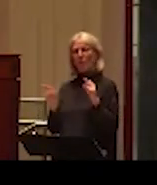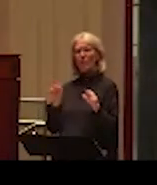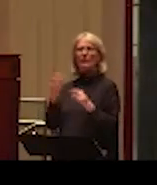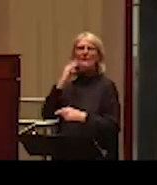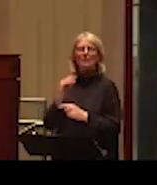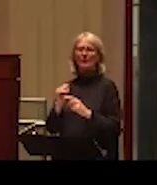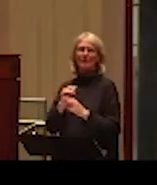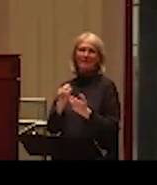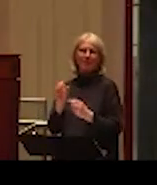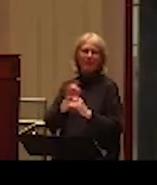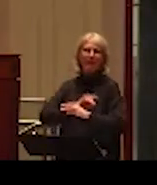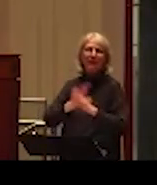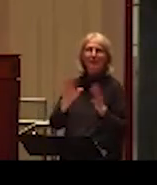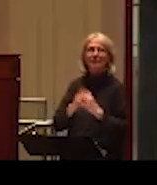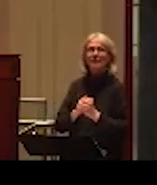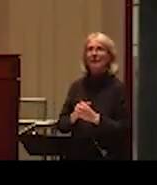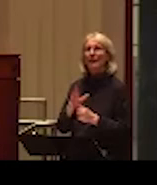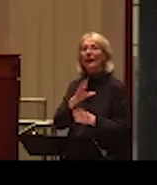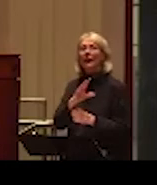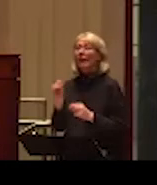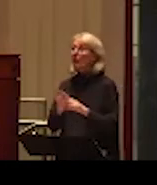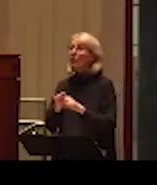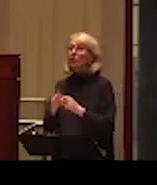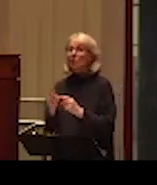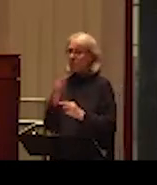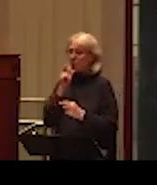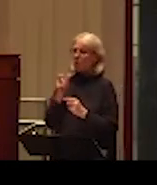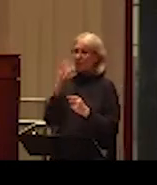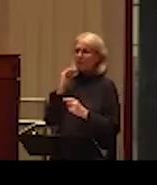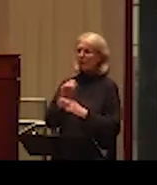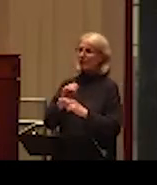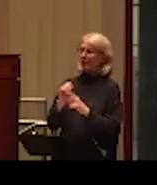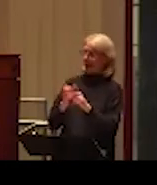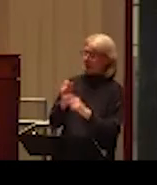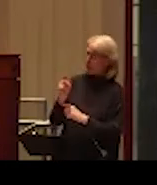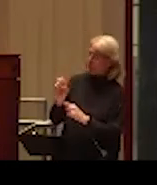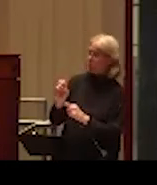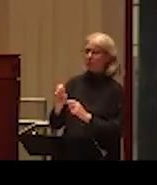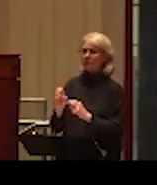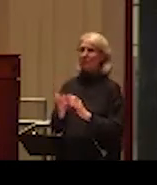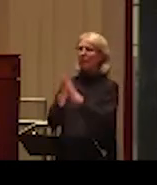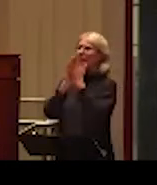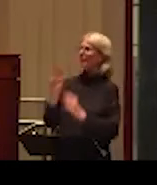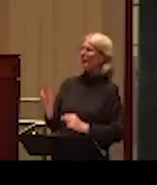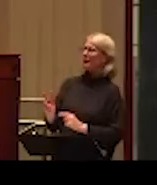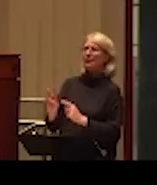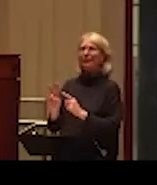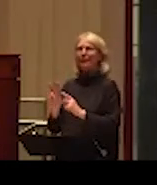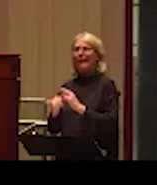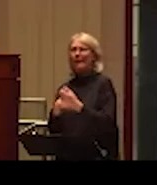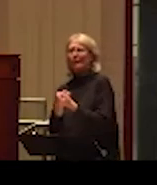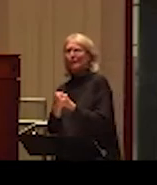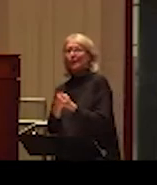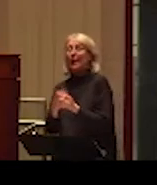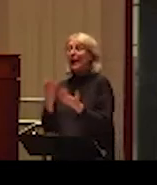politics, right? There are people who need our help, and we need to help them. It also helps the families. And media representation. Actually, many